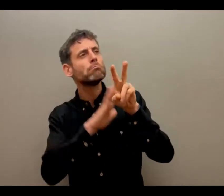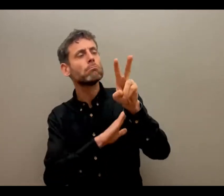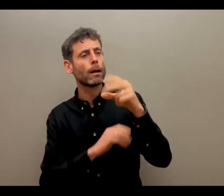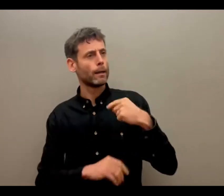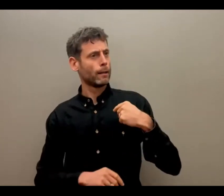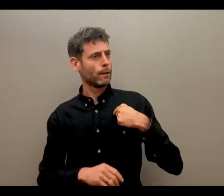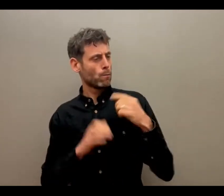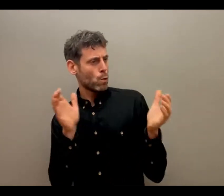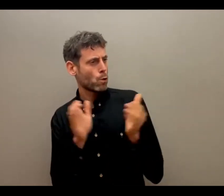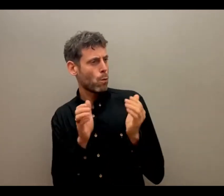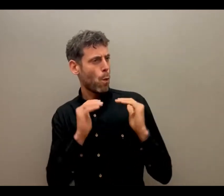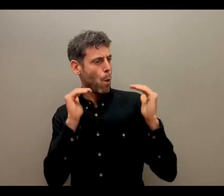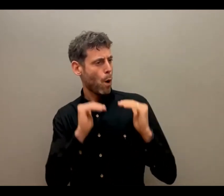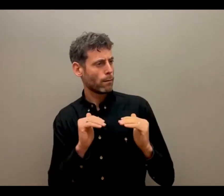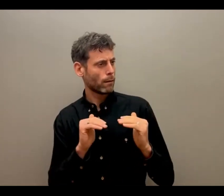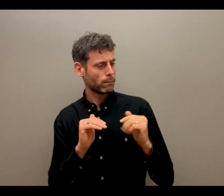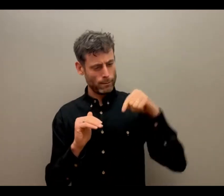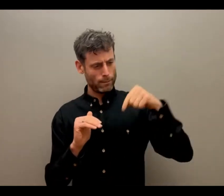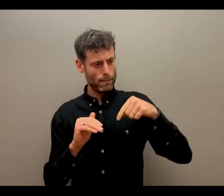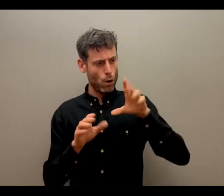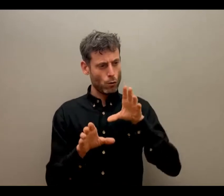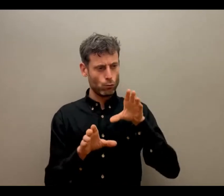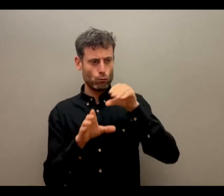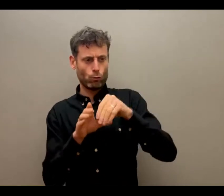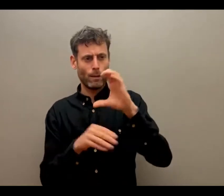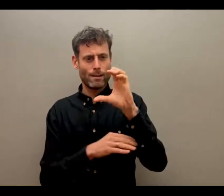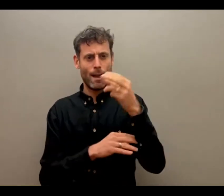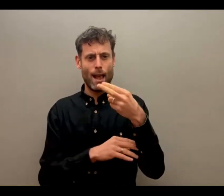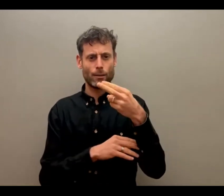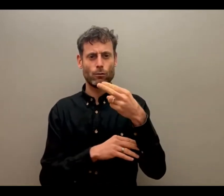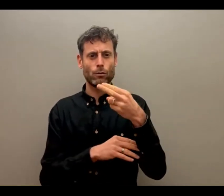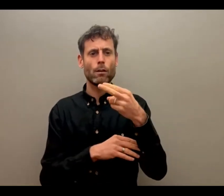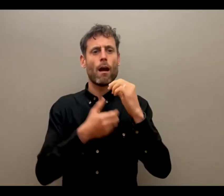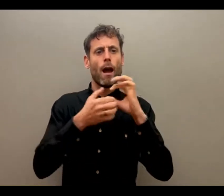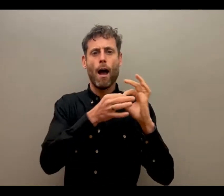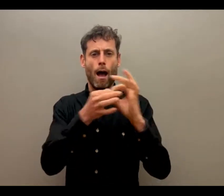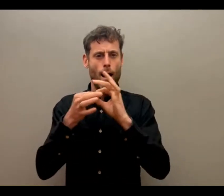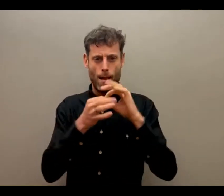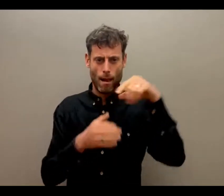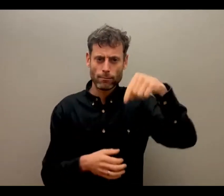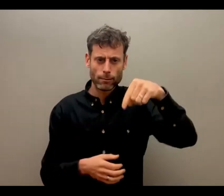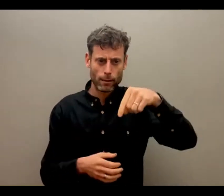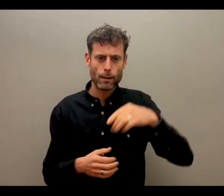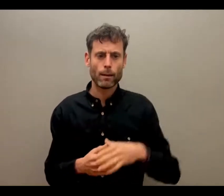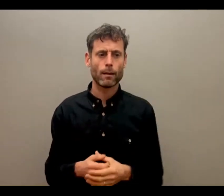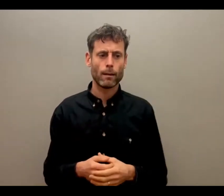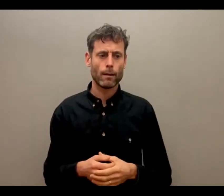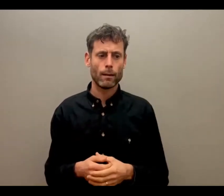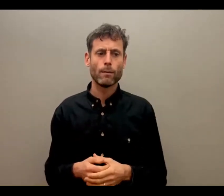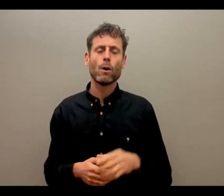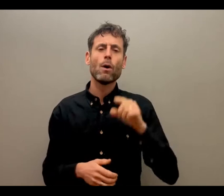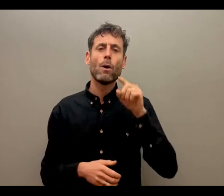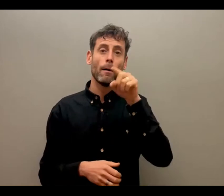Alliance? And based on what you have heard, what do you think is the most important benefit of CHS membership?